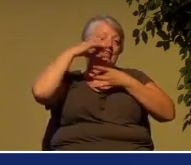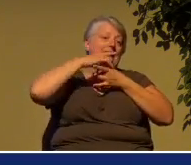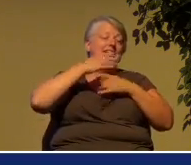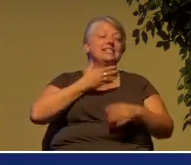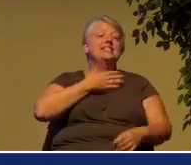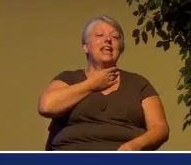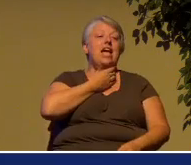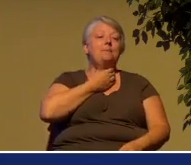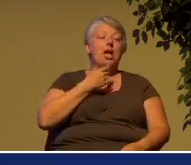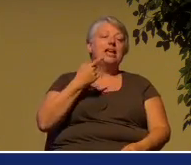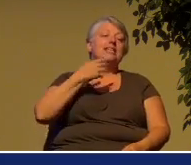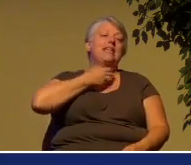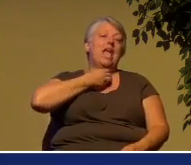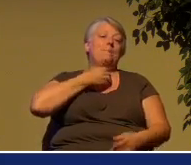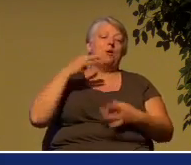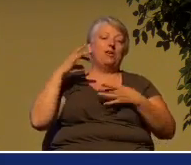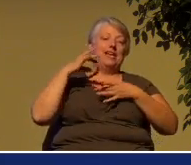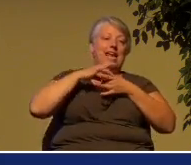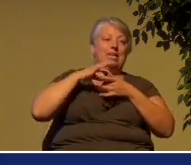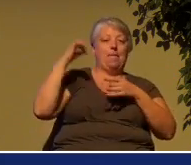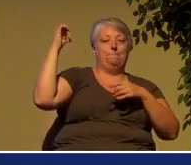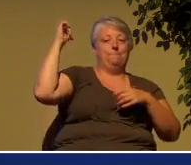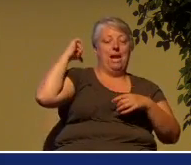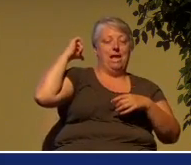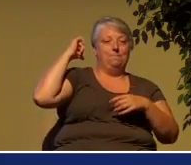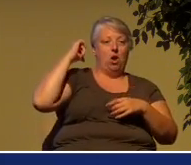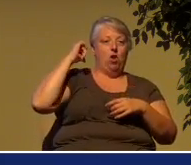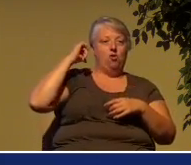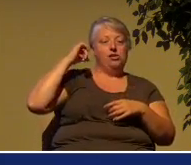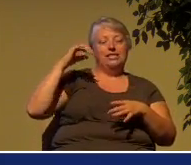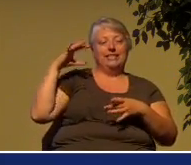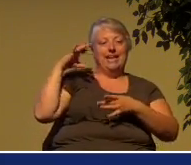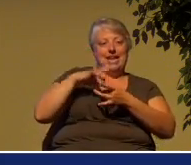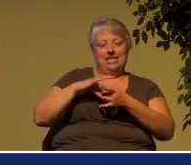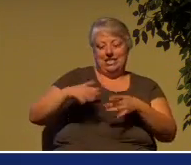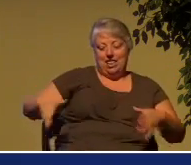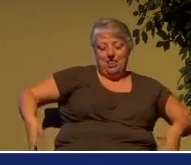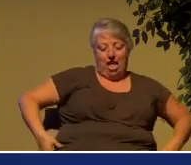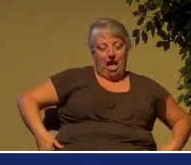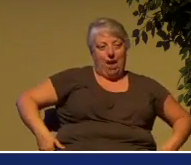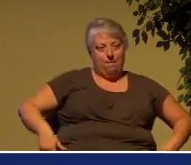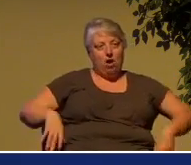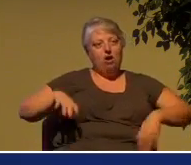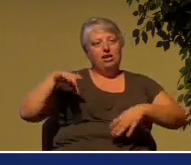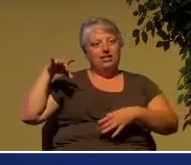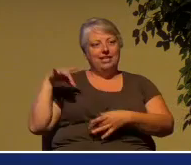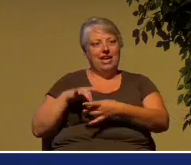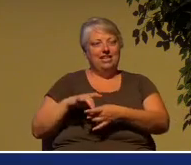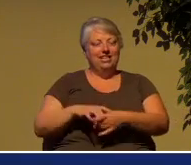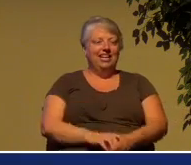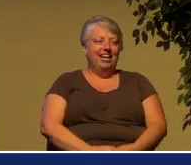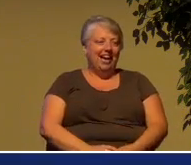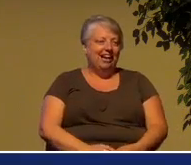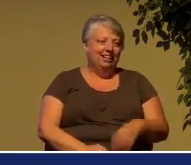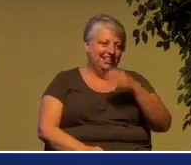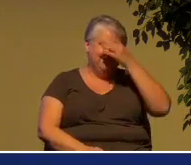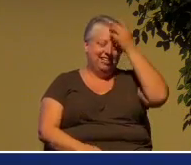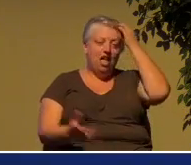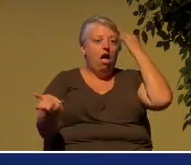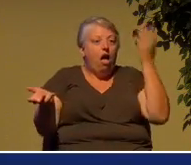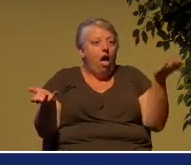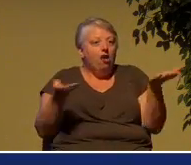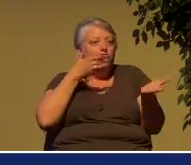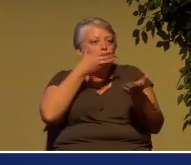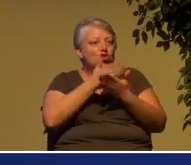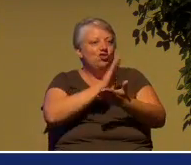connected to the backbone, the backbone connected to the thigh bone, and on it goes. Great little song and a